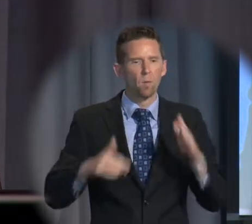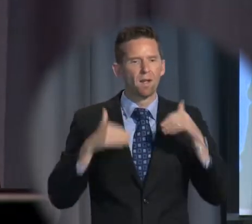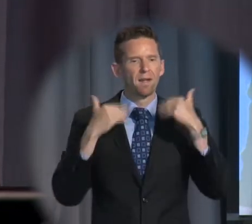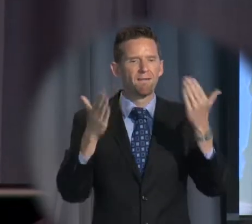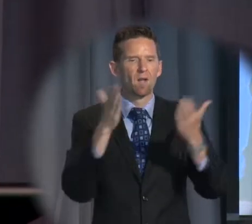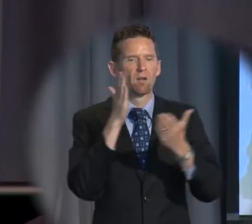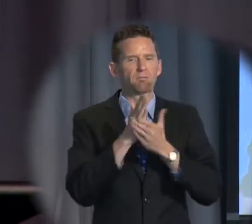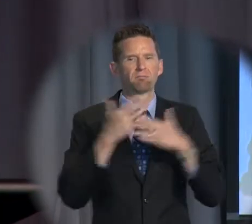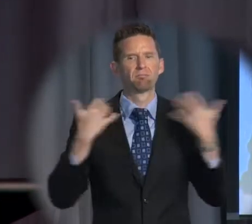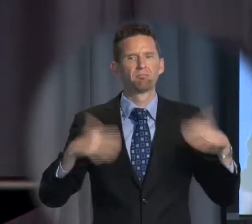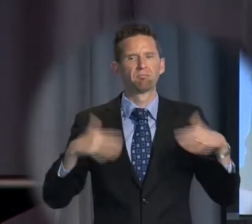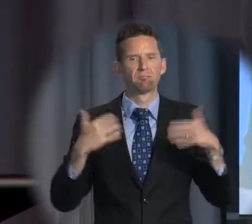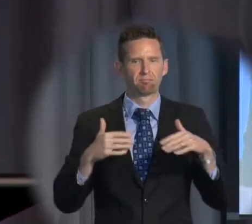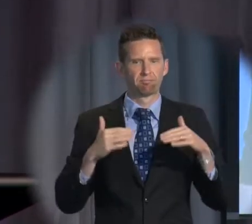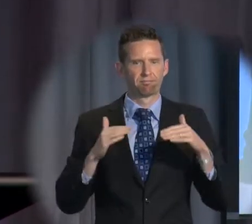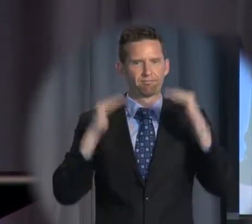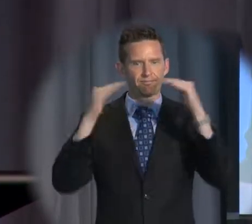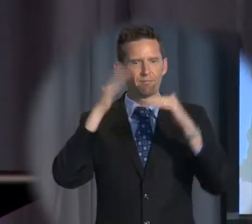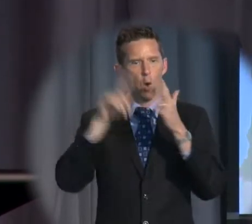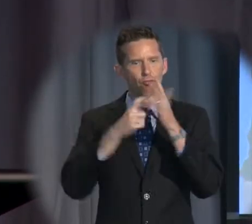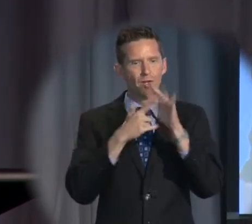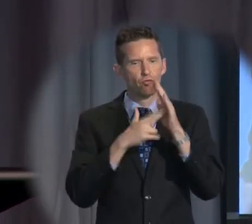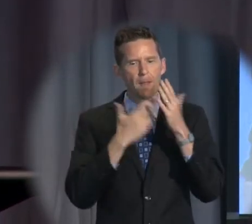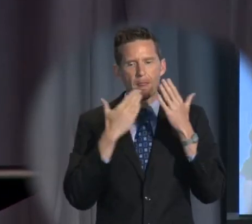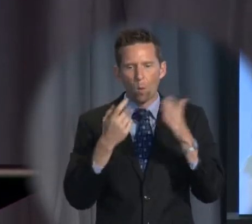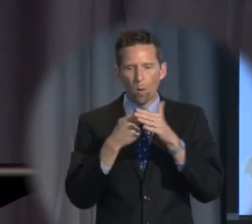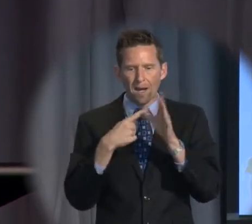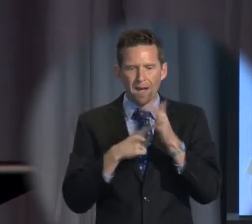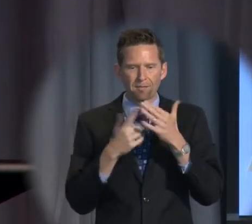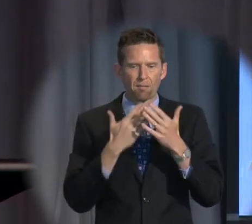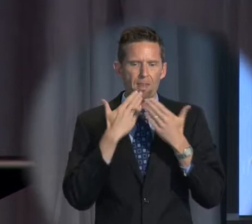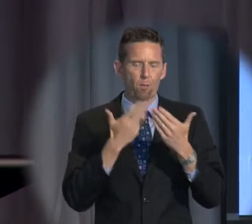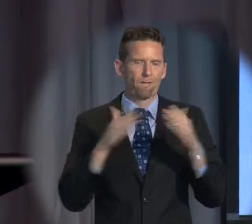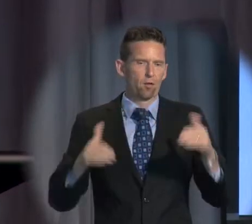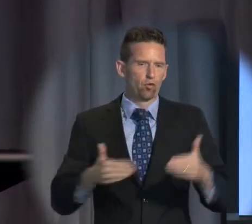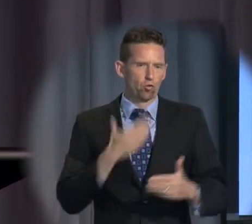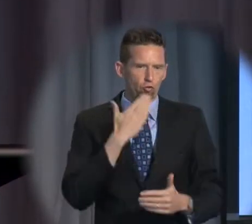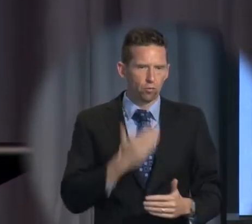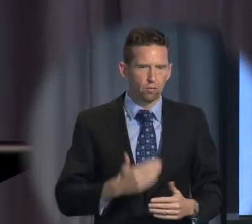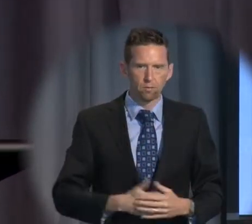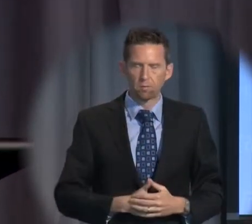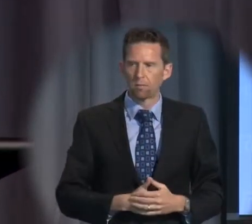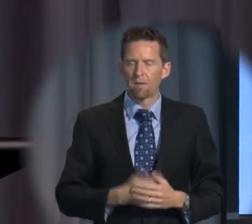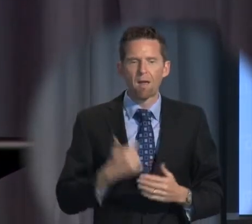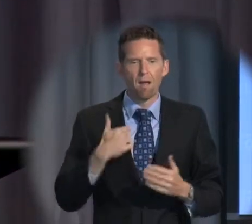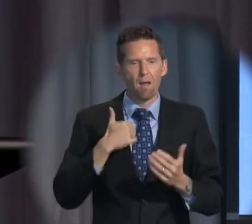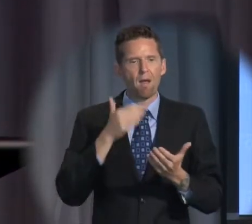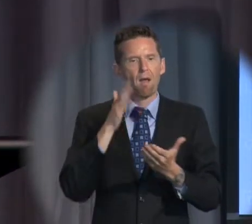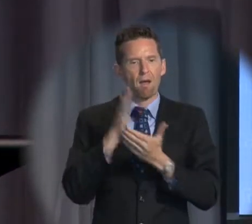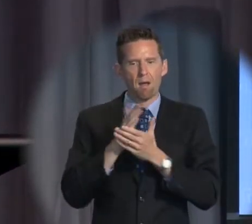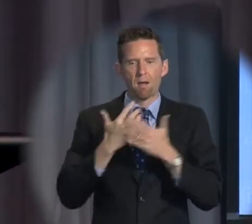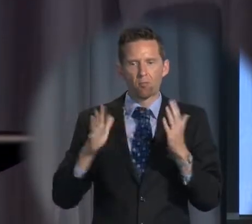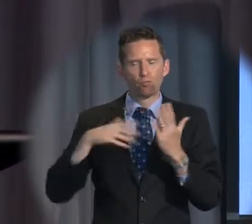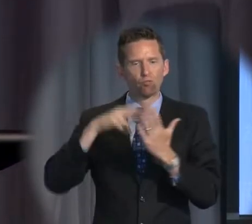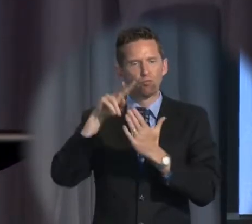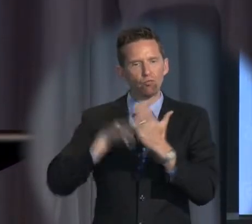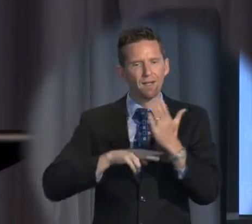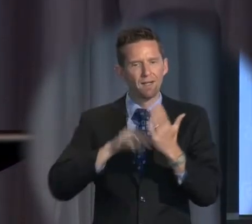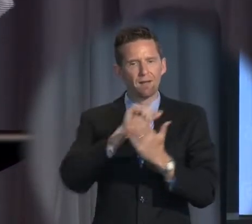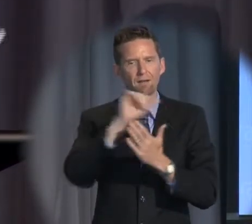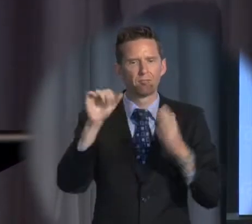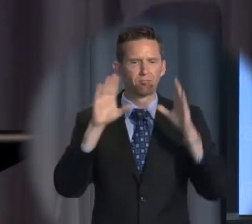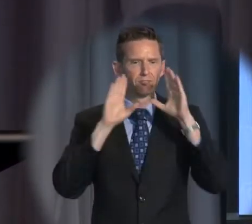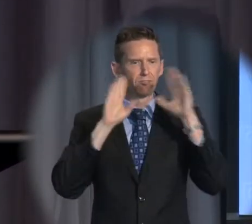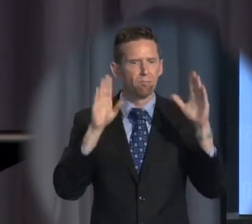very prestigious oration. Thank you, Kate, and thank you very much for the introduction. I have, in fact, been reading your wonderful